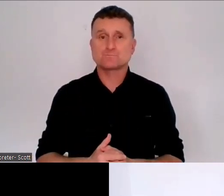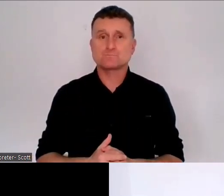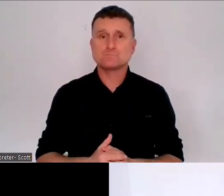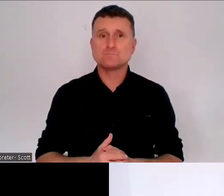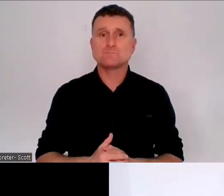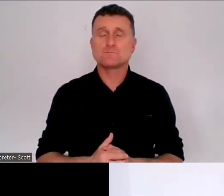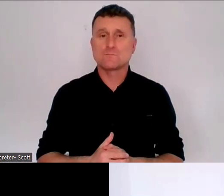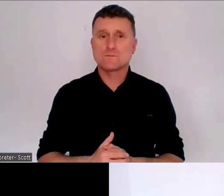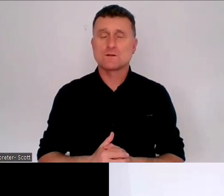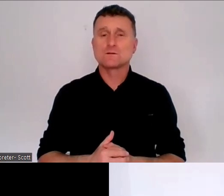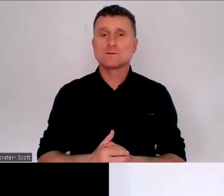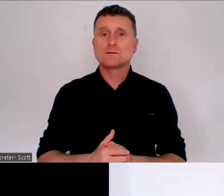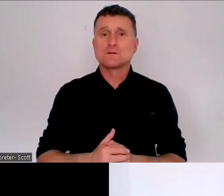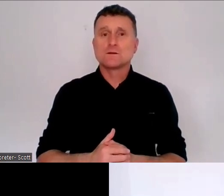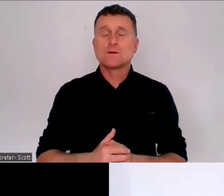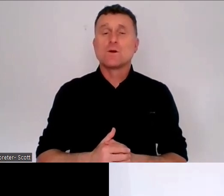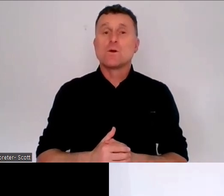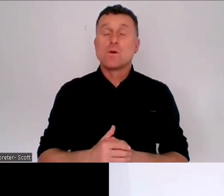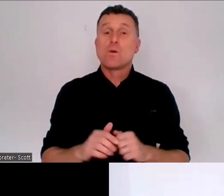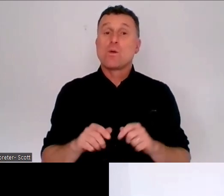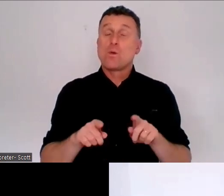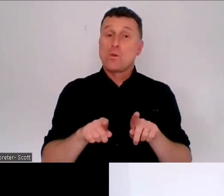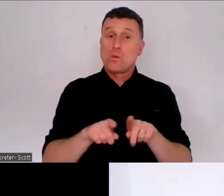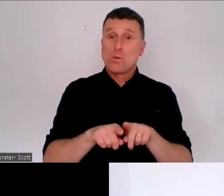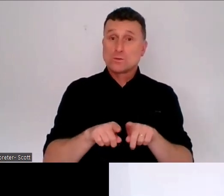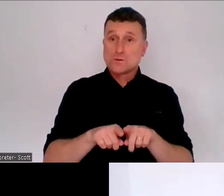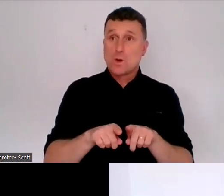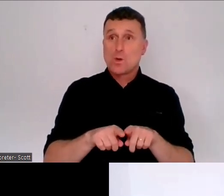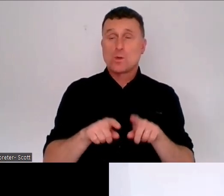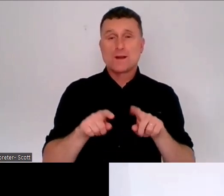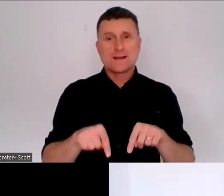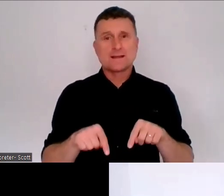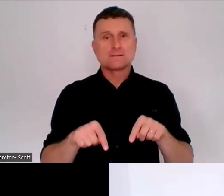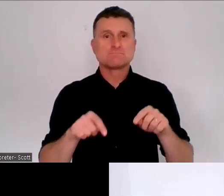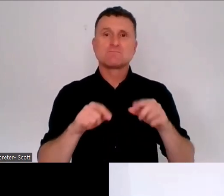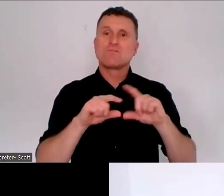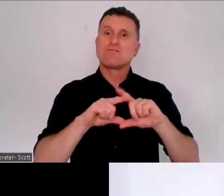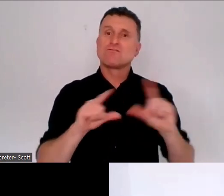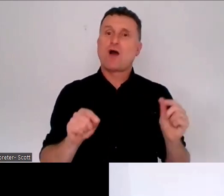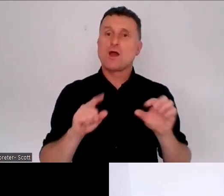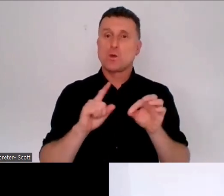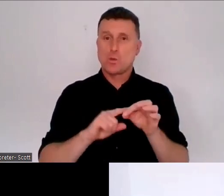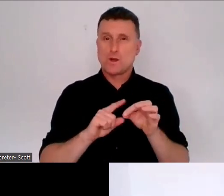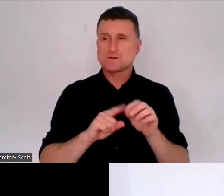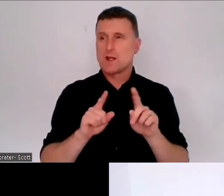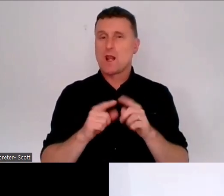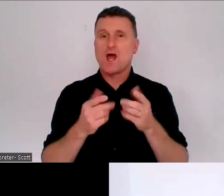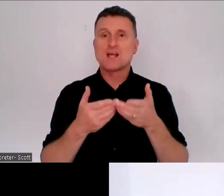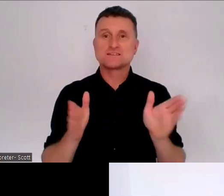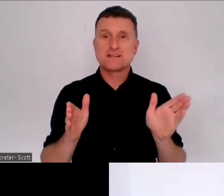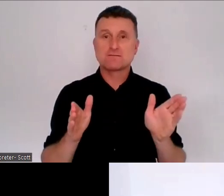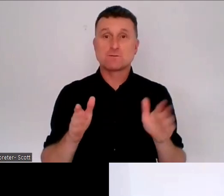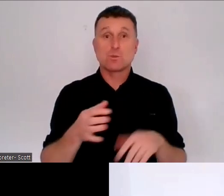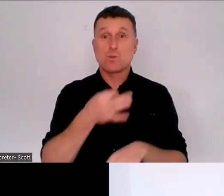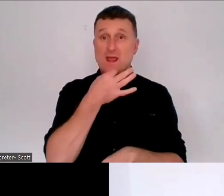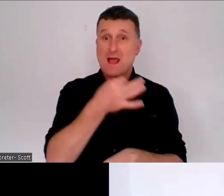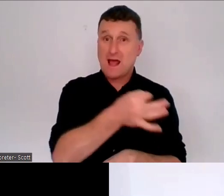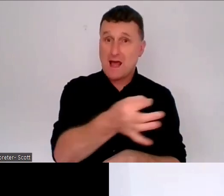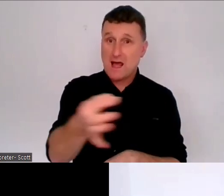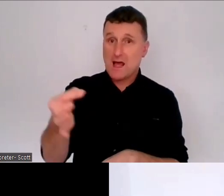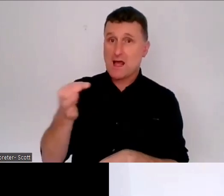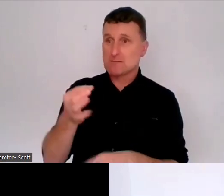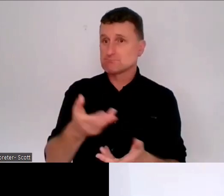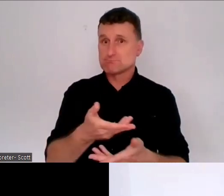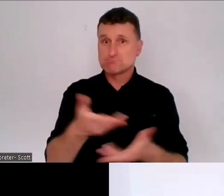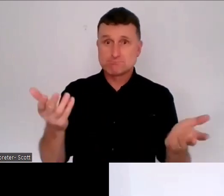we've got a very general question about whether there's anything else that you think we should be thinking about that you